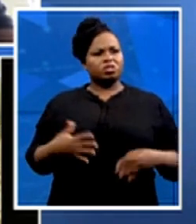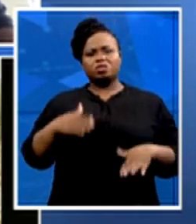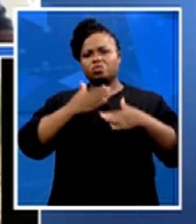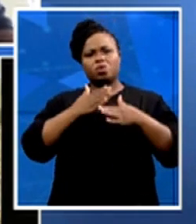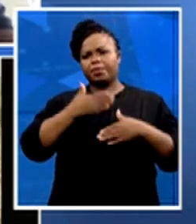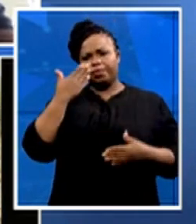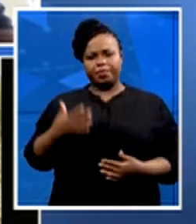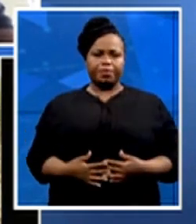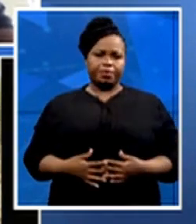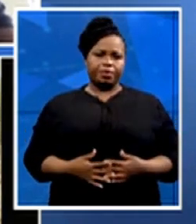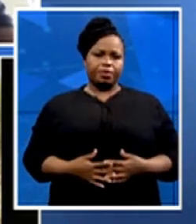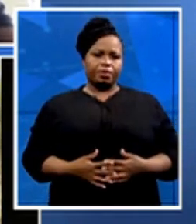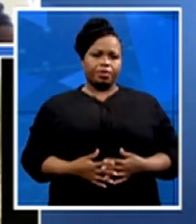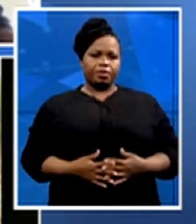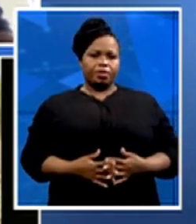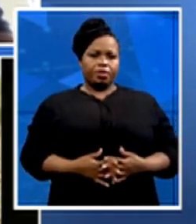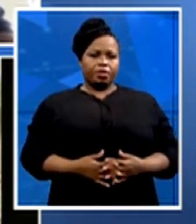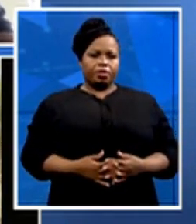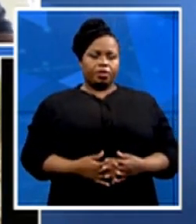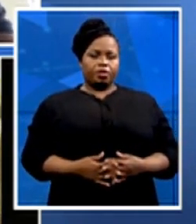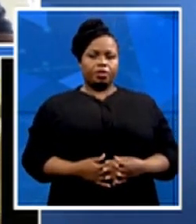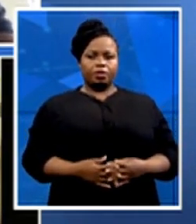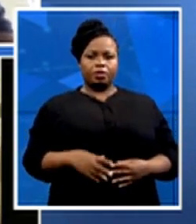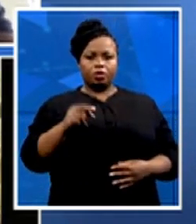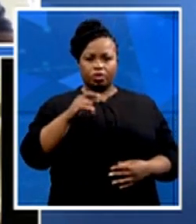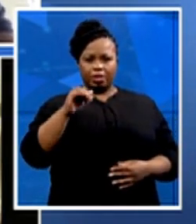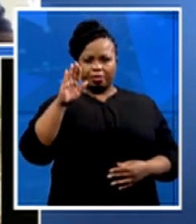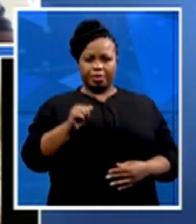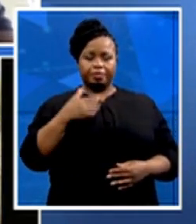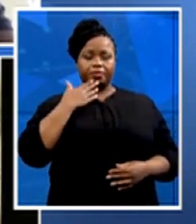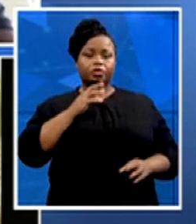Nongaba, let's start with you just to respond to those consents brought up.